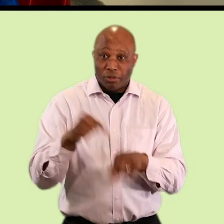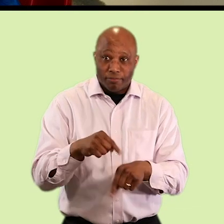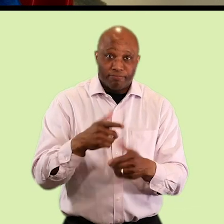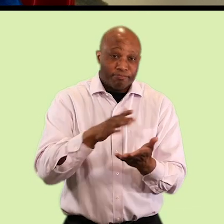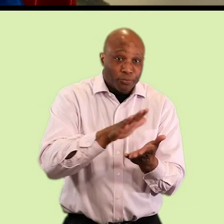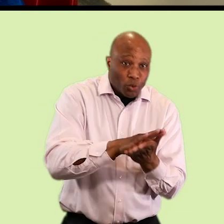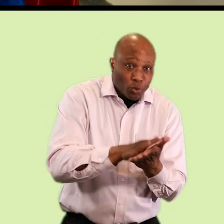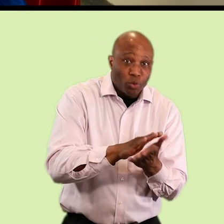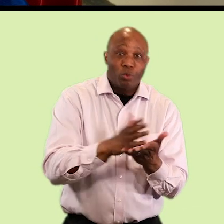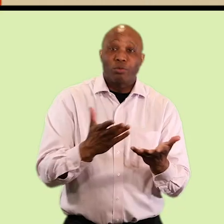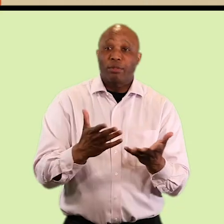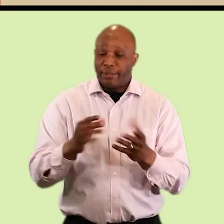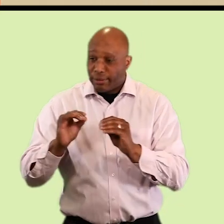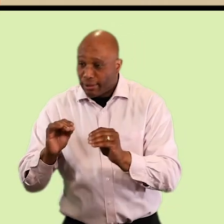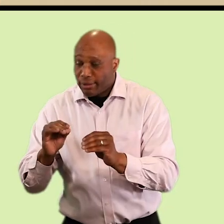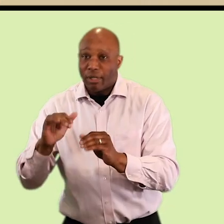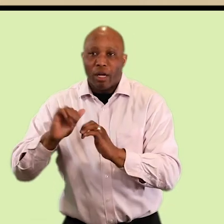developing employability skills.